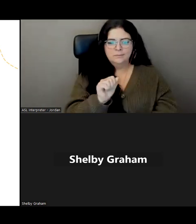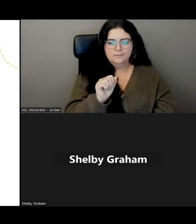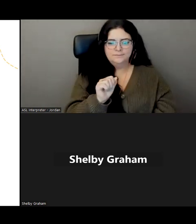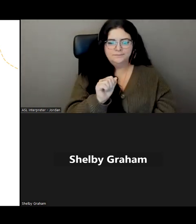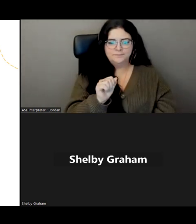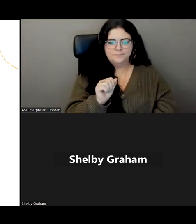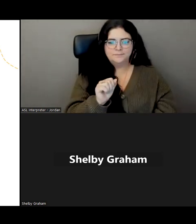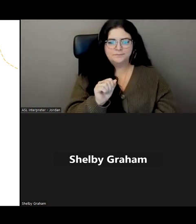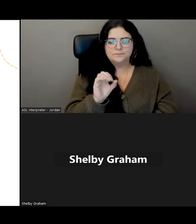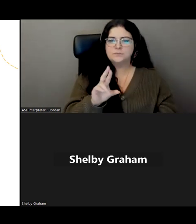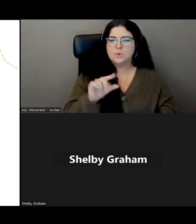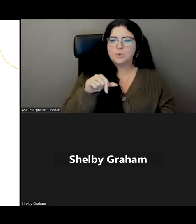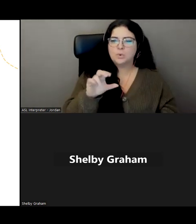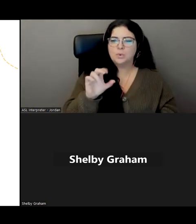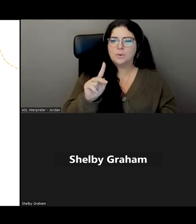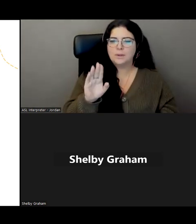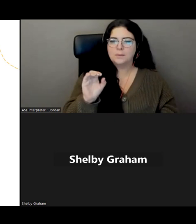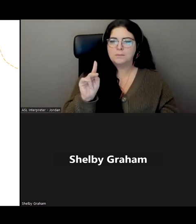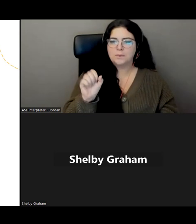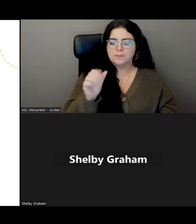yet, but that is on the agenda for the near future.